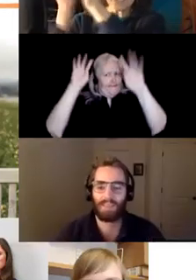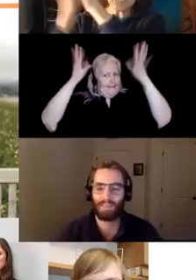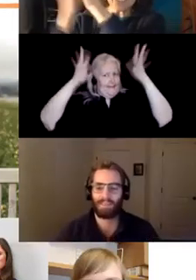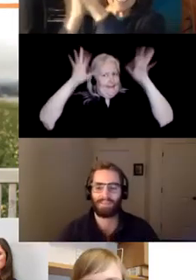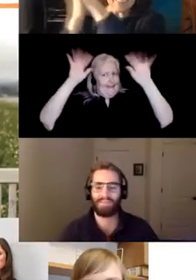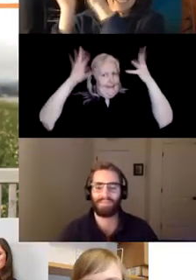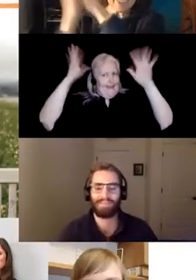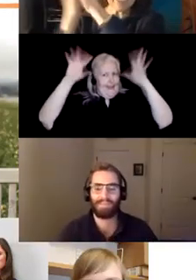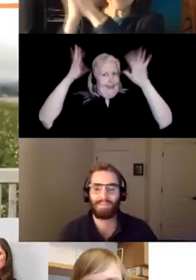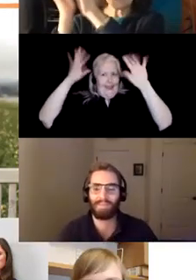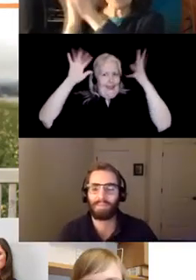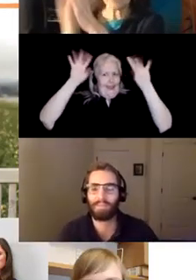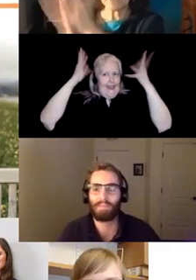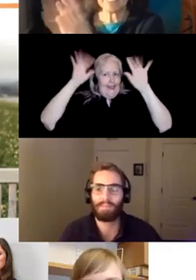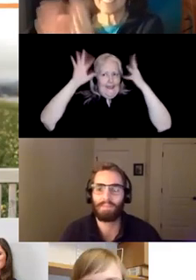Yay.